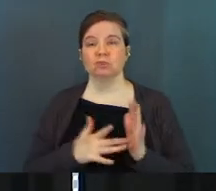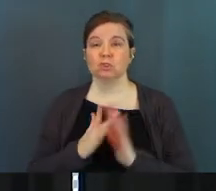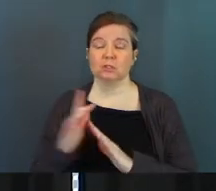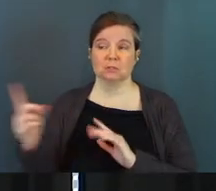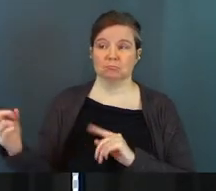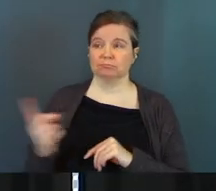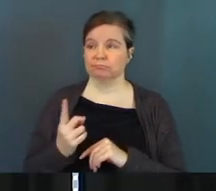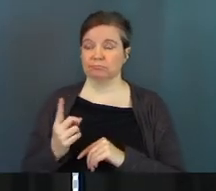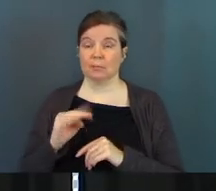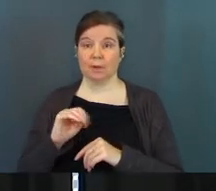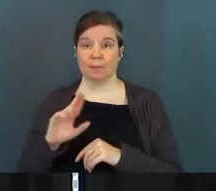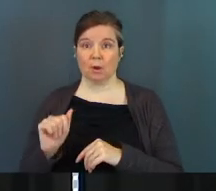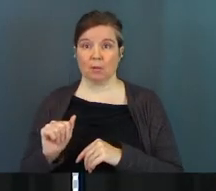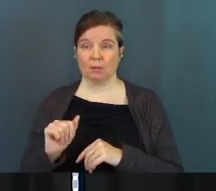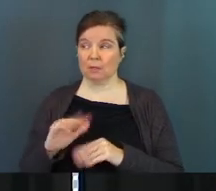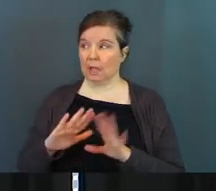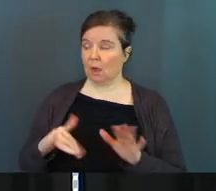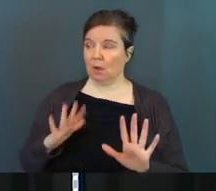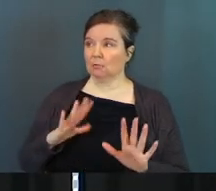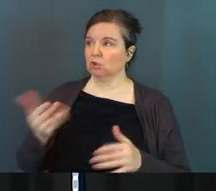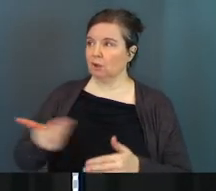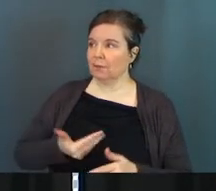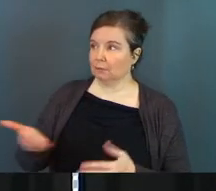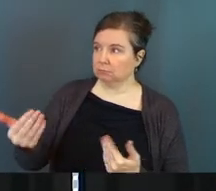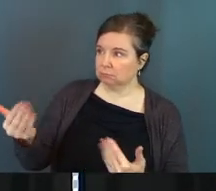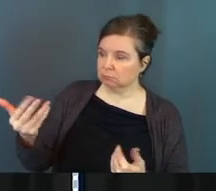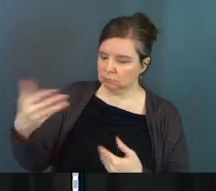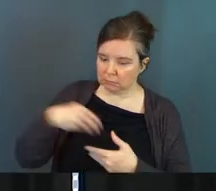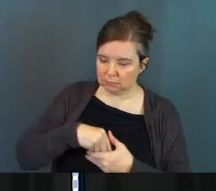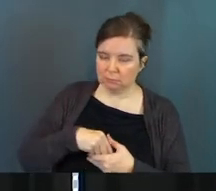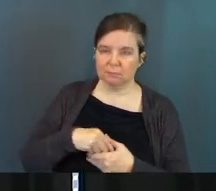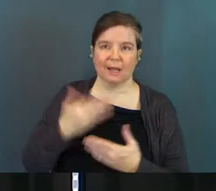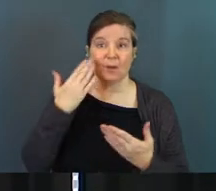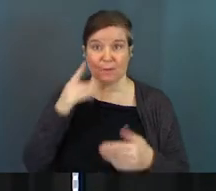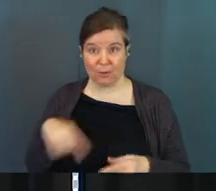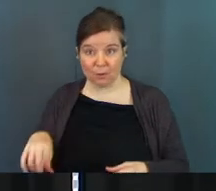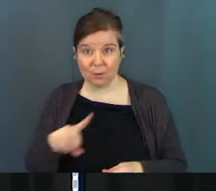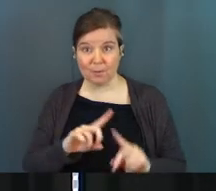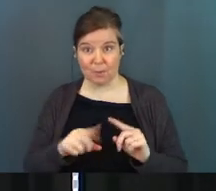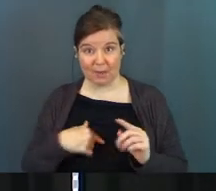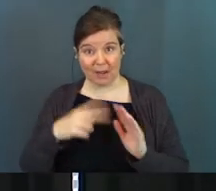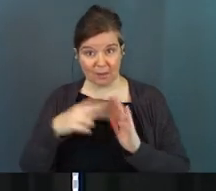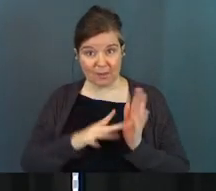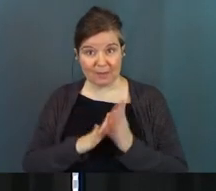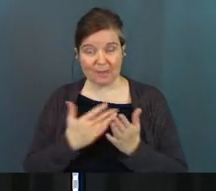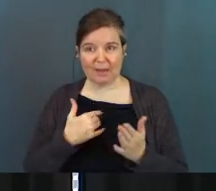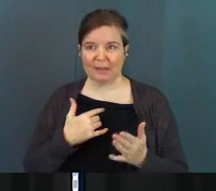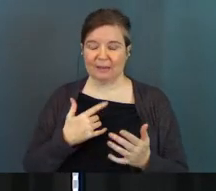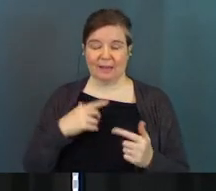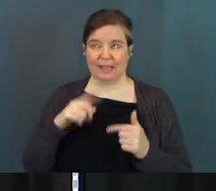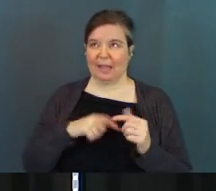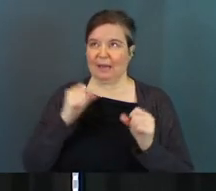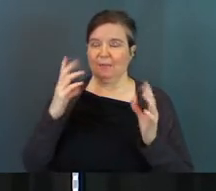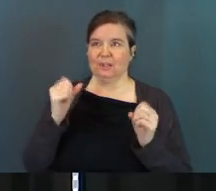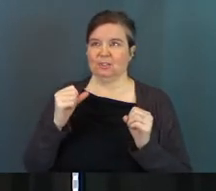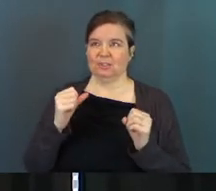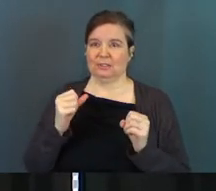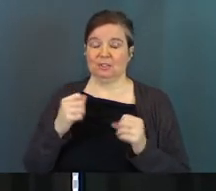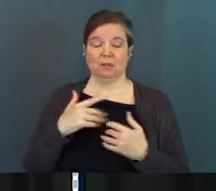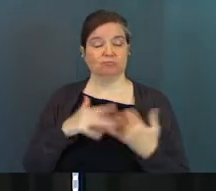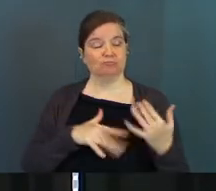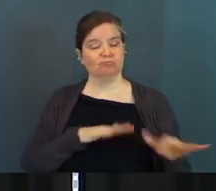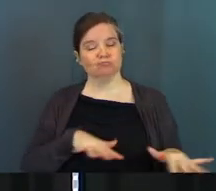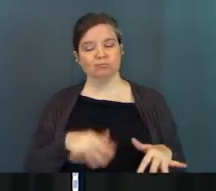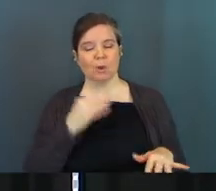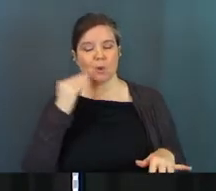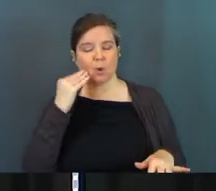Jesus shows up, and Martha, this is her house, she invites Jesus in. I don't know about y'all, but when I read this passage, I'm always like, I can't imagine, just like, you know, you're just hanging